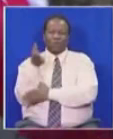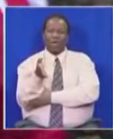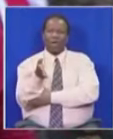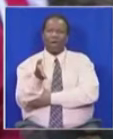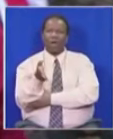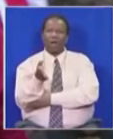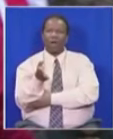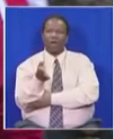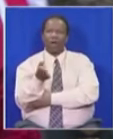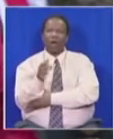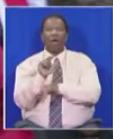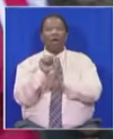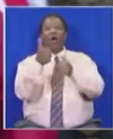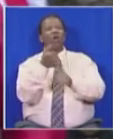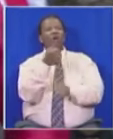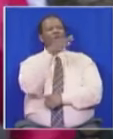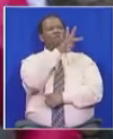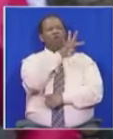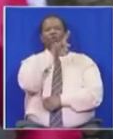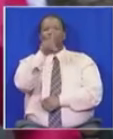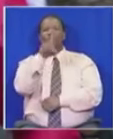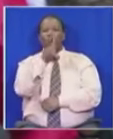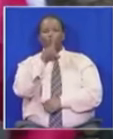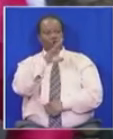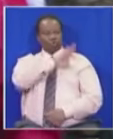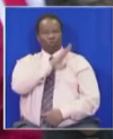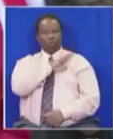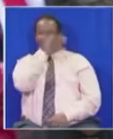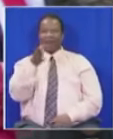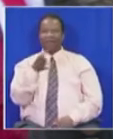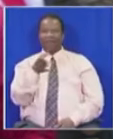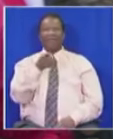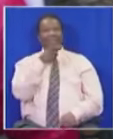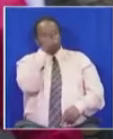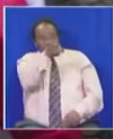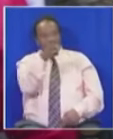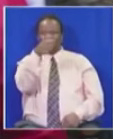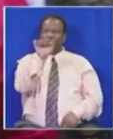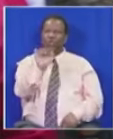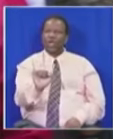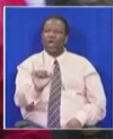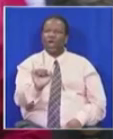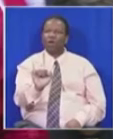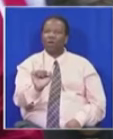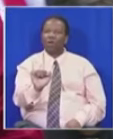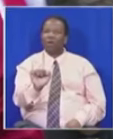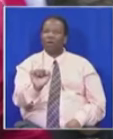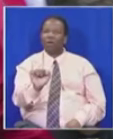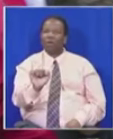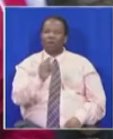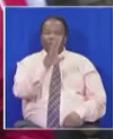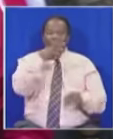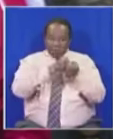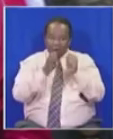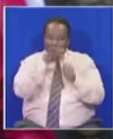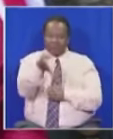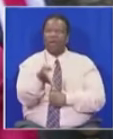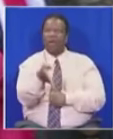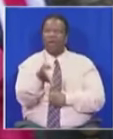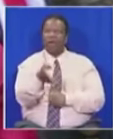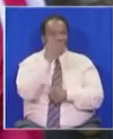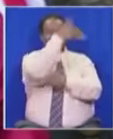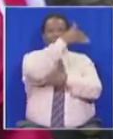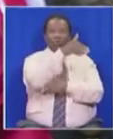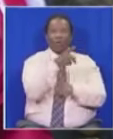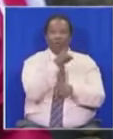Mr. 441 soldiers will never protect you. Point of order, Your problem is not outside. Point of order. Your problem is here. of